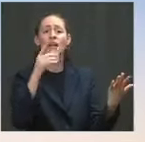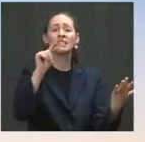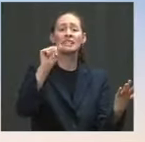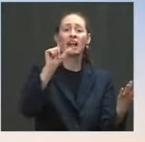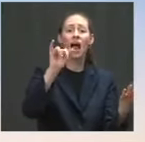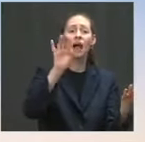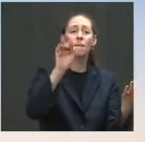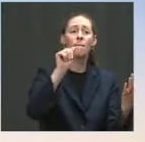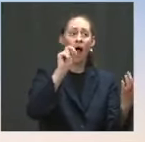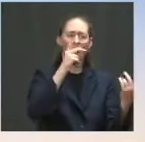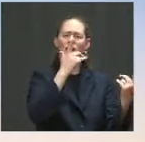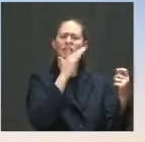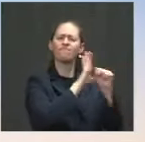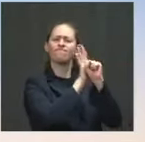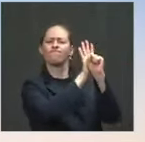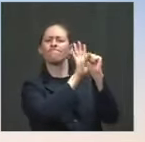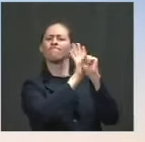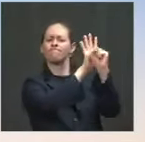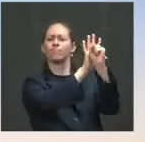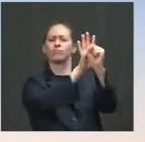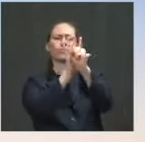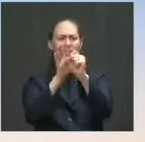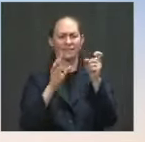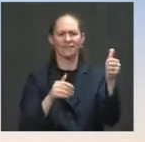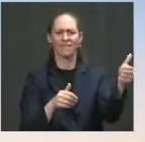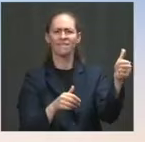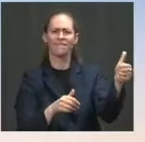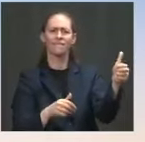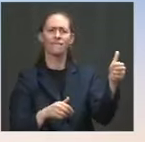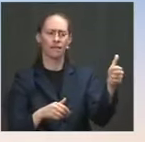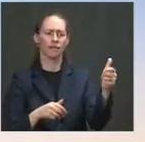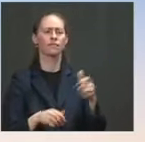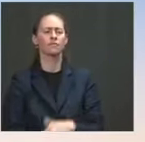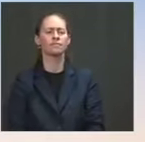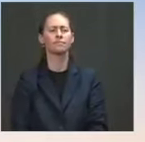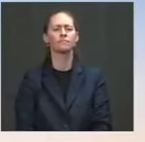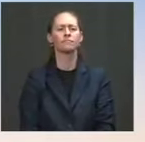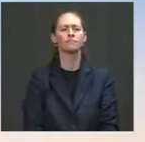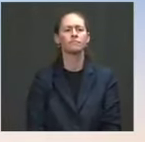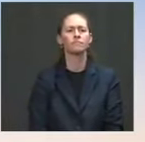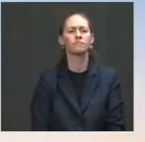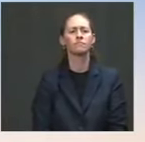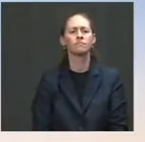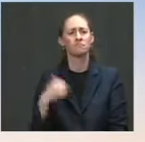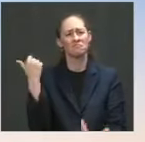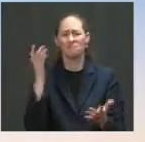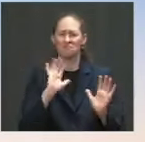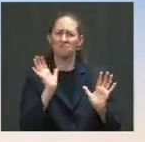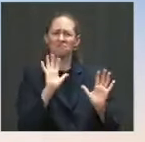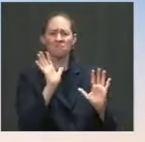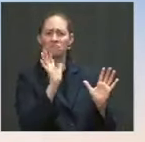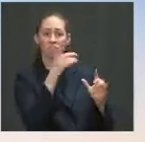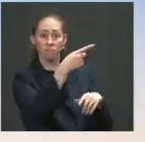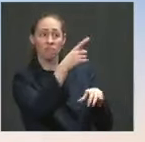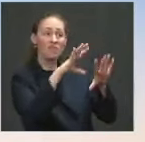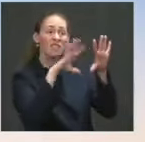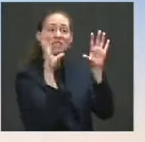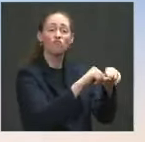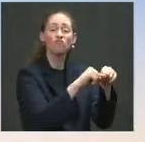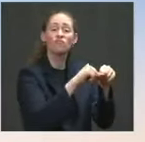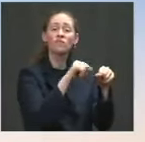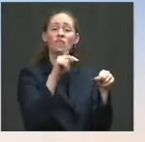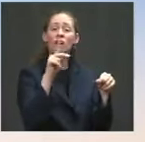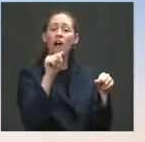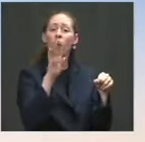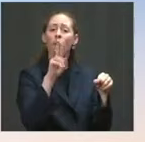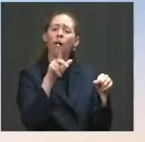that it is not inevitable that the Taliban takes over Kabul or the country, and that they need